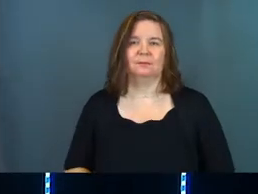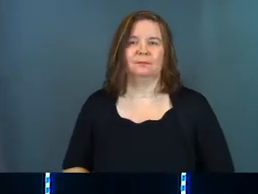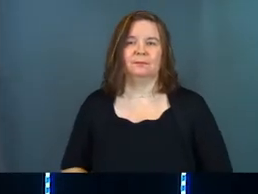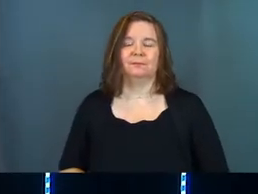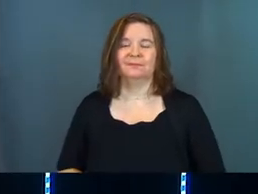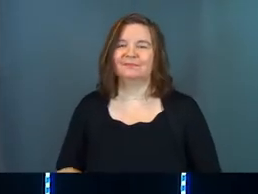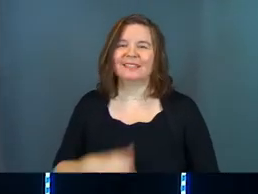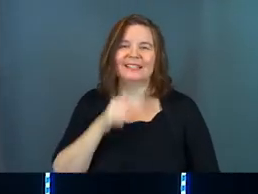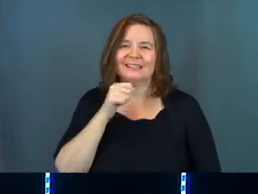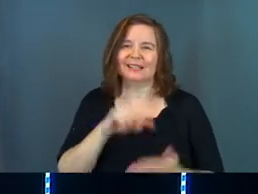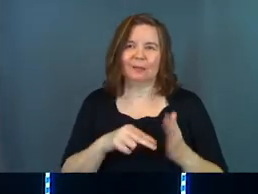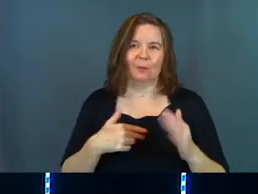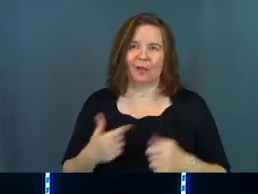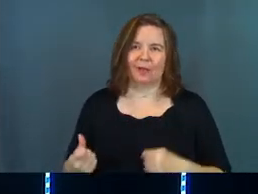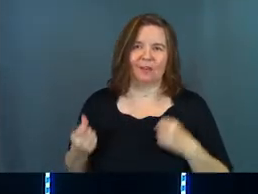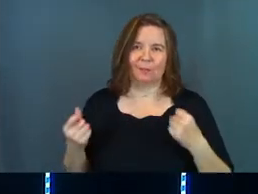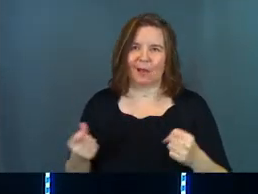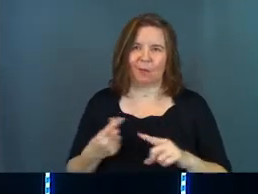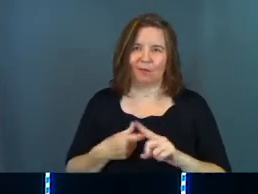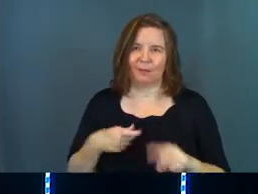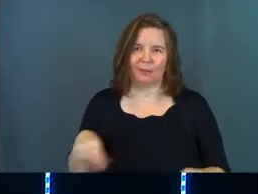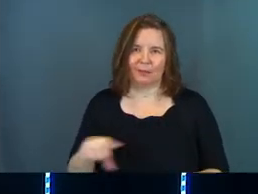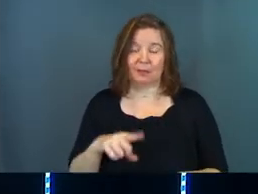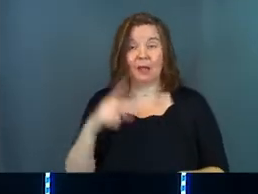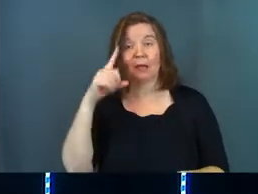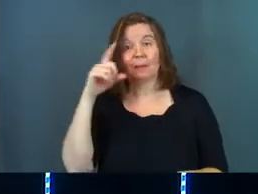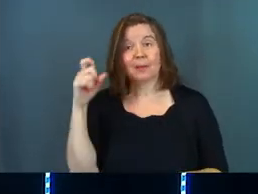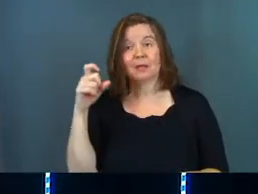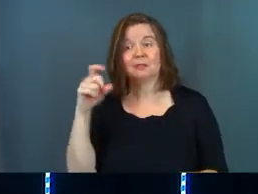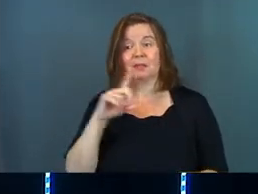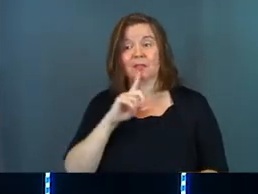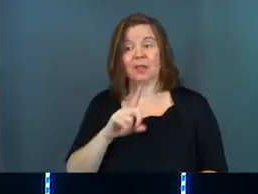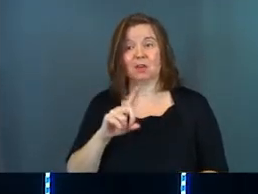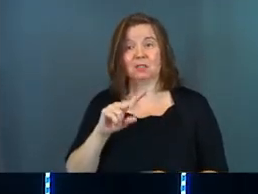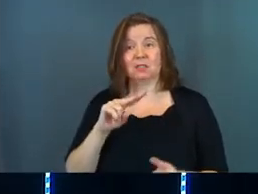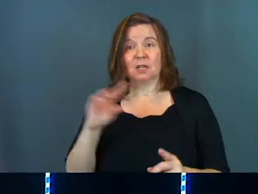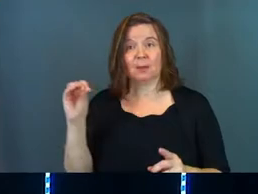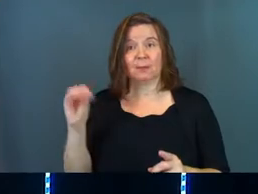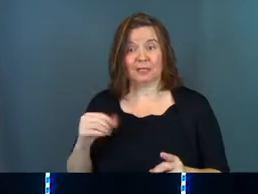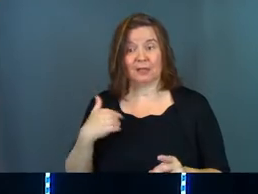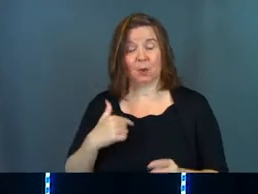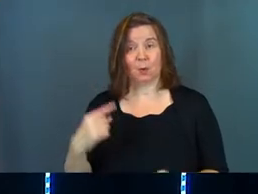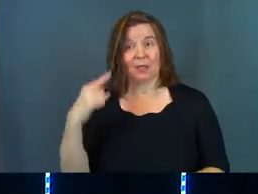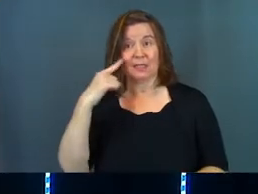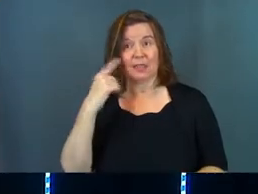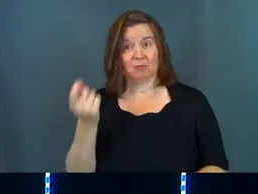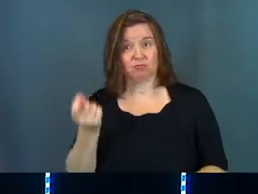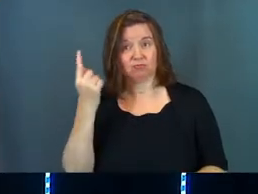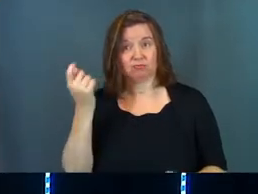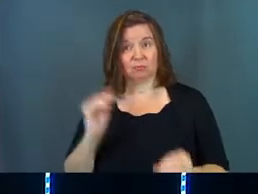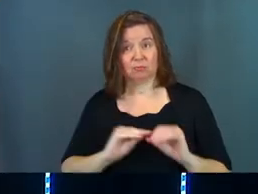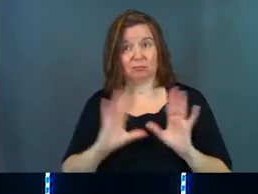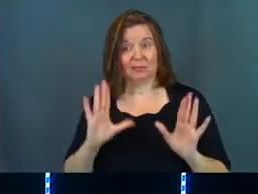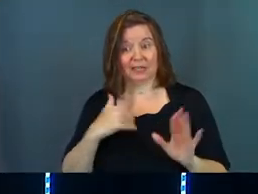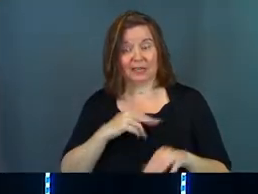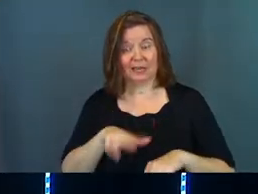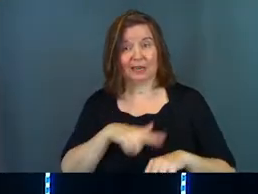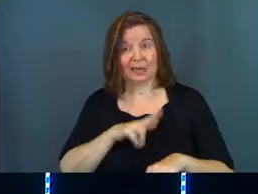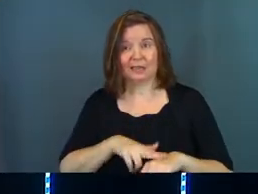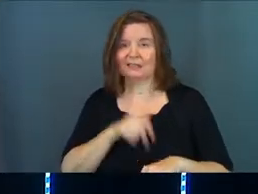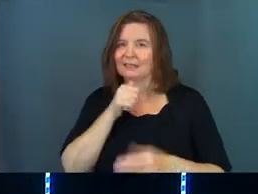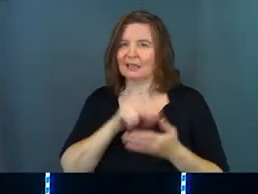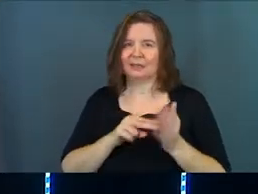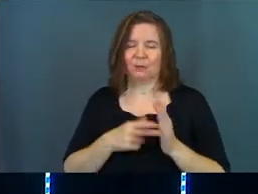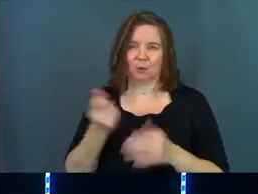that doesn't mean we have power over it. And just because there's a percentage of it that we think that we understand in nature